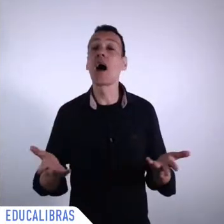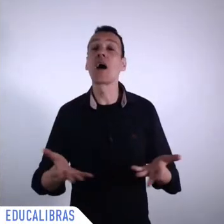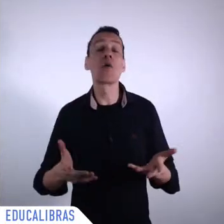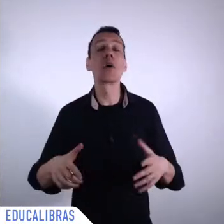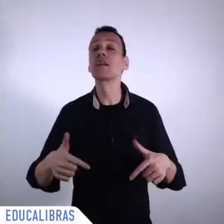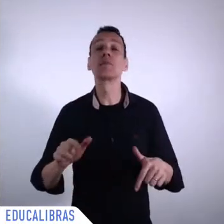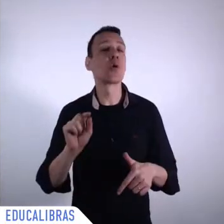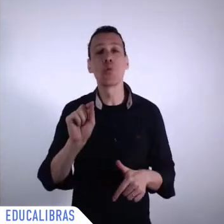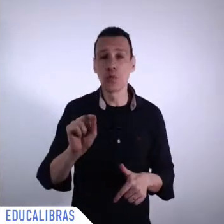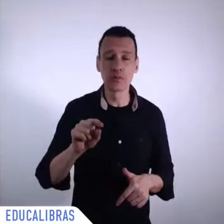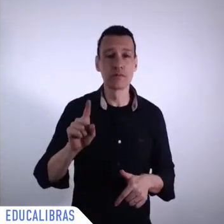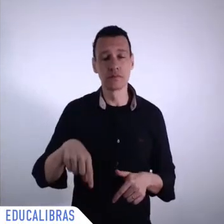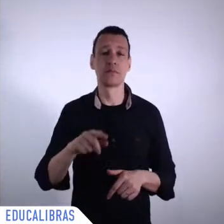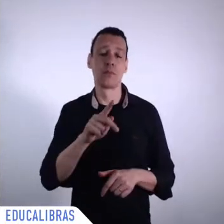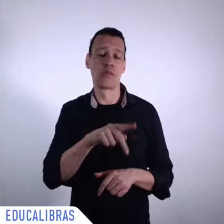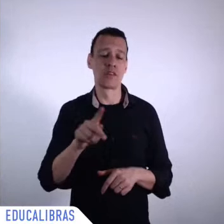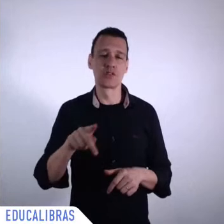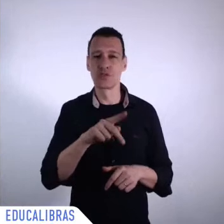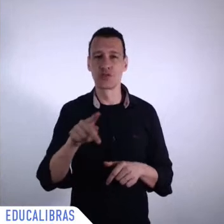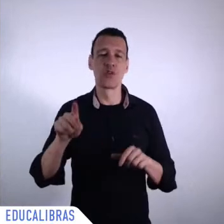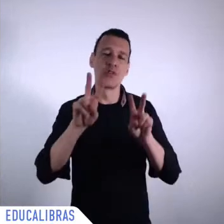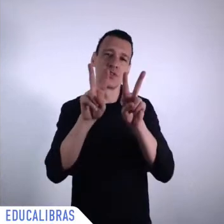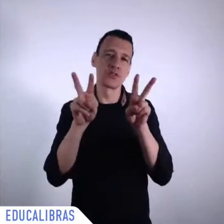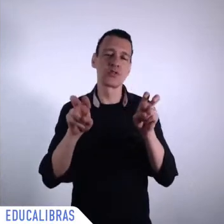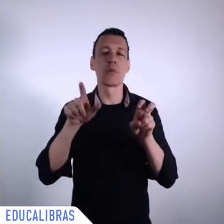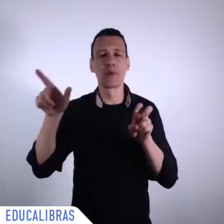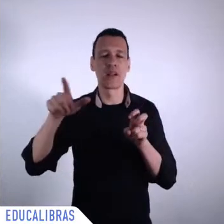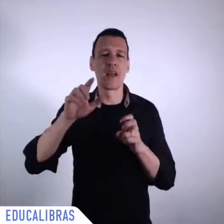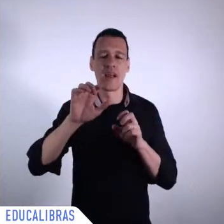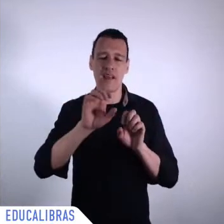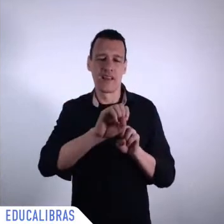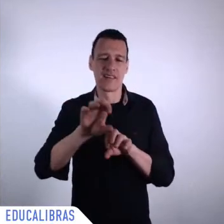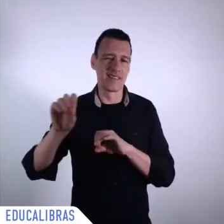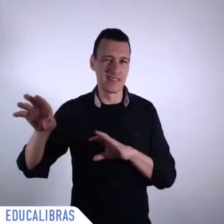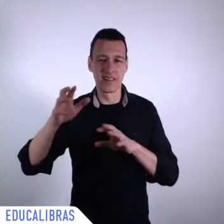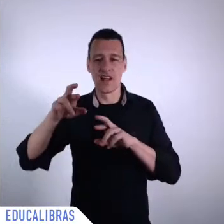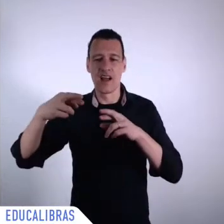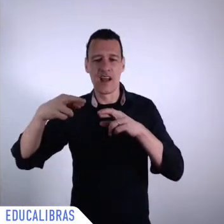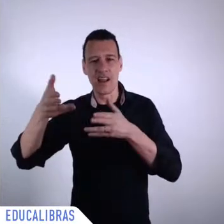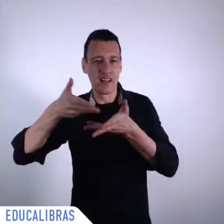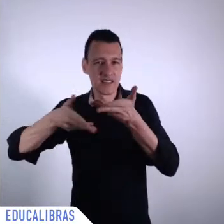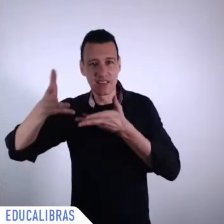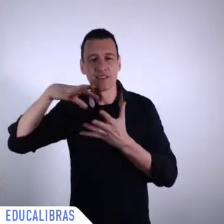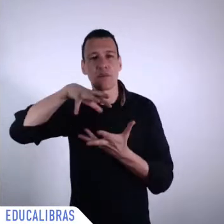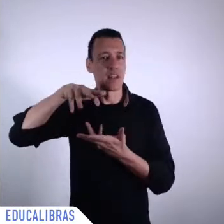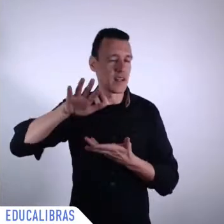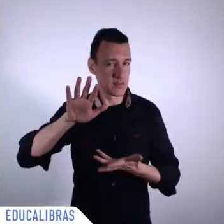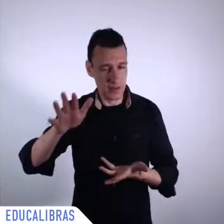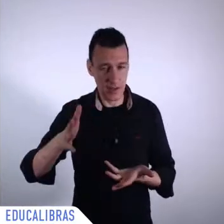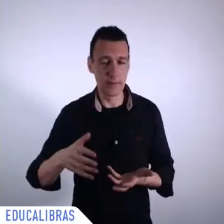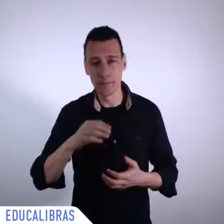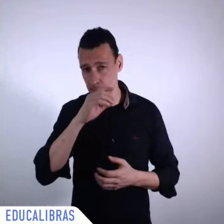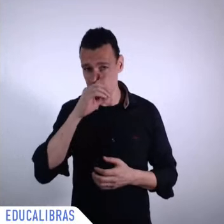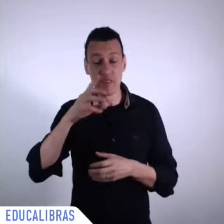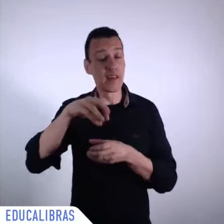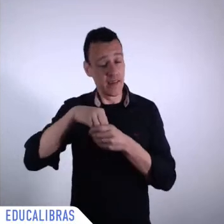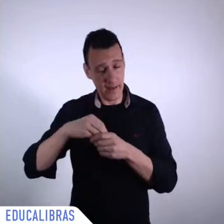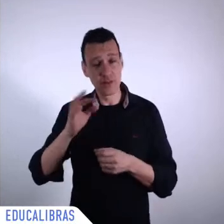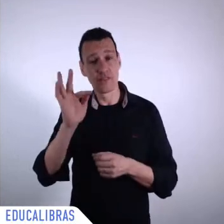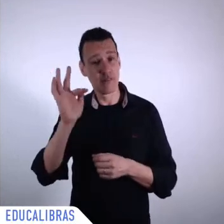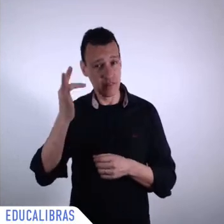Previously, she also served as Bulgaria's ambassador to France and Monaco and was Bulgaria's permanent delegate to UNESCO.